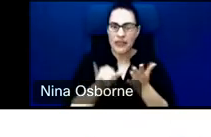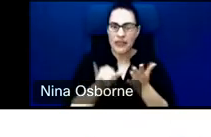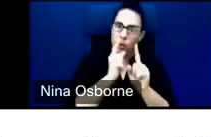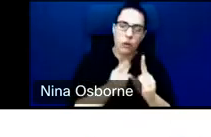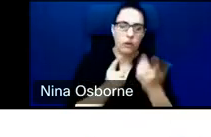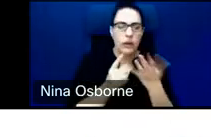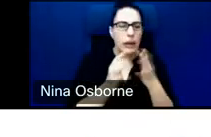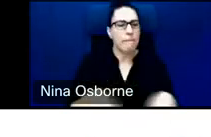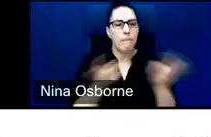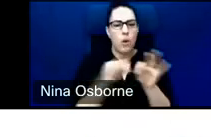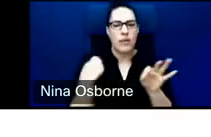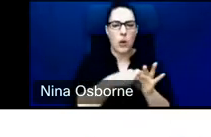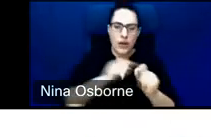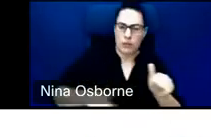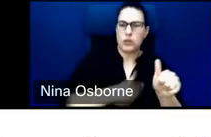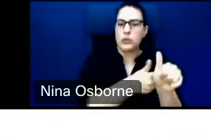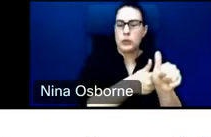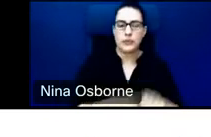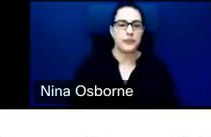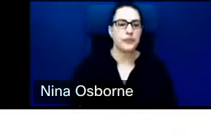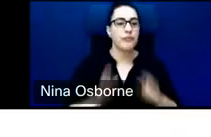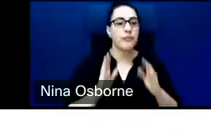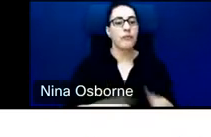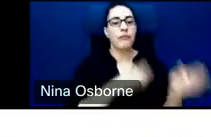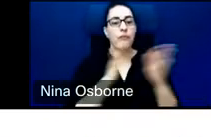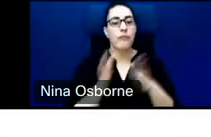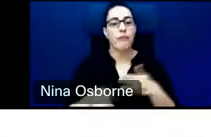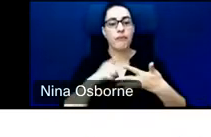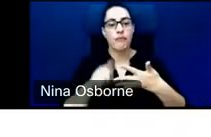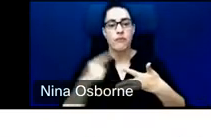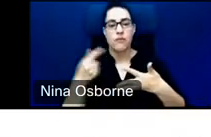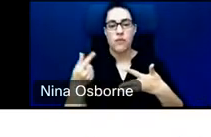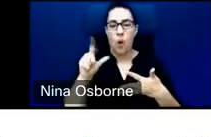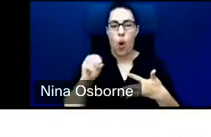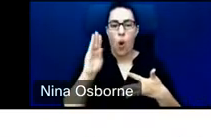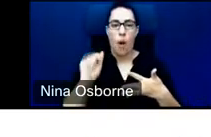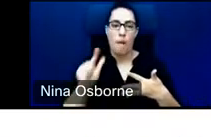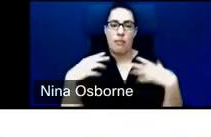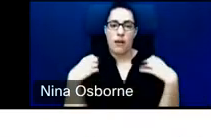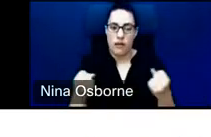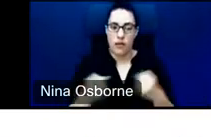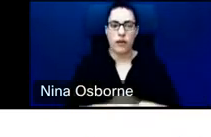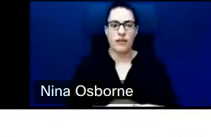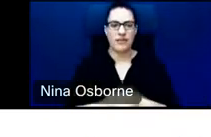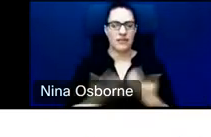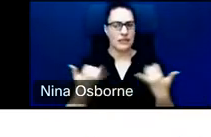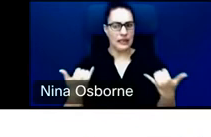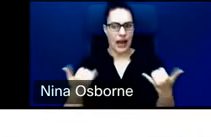Global health. I think in terms of global health, it's become really clear to us that, you know,